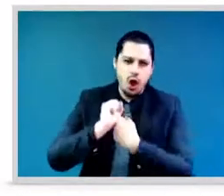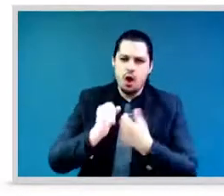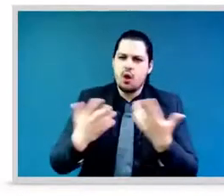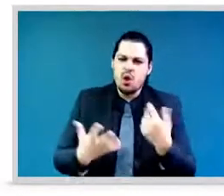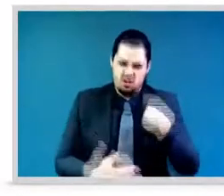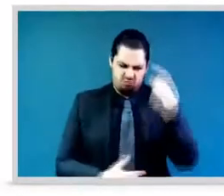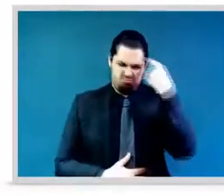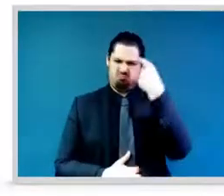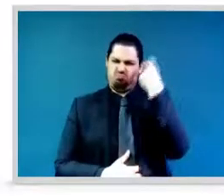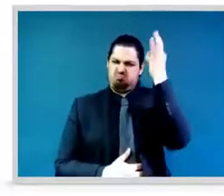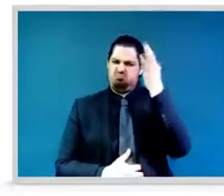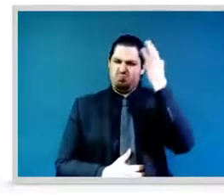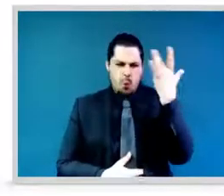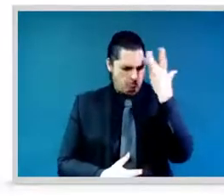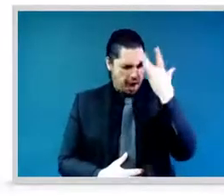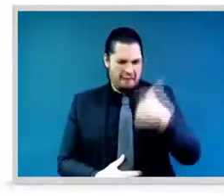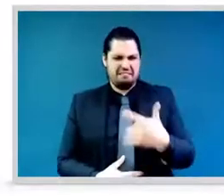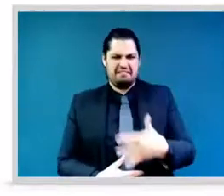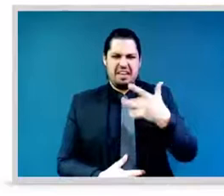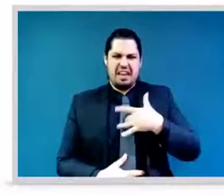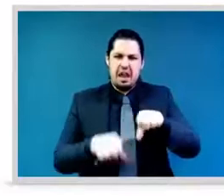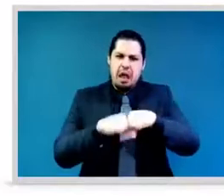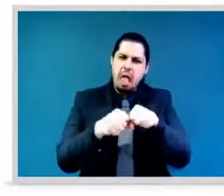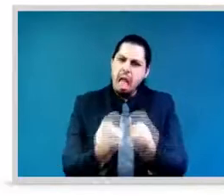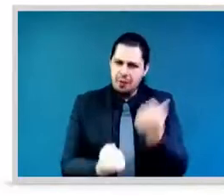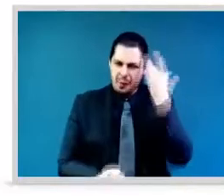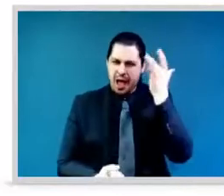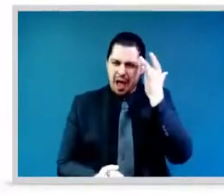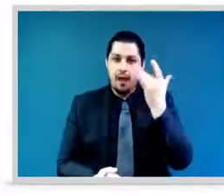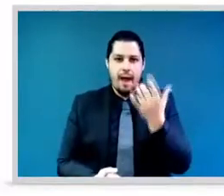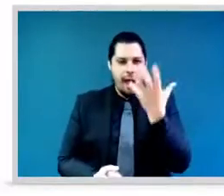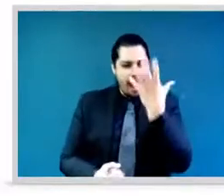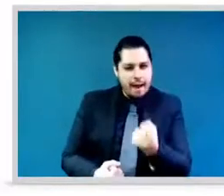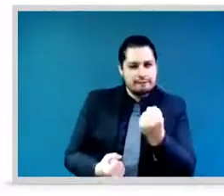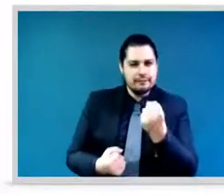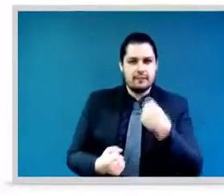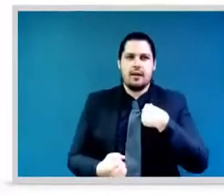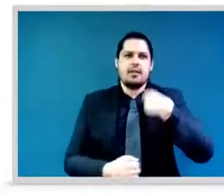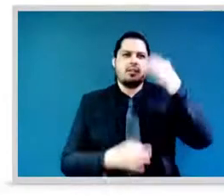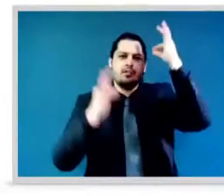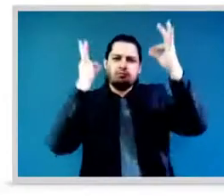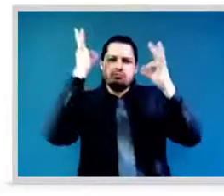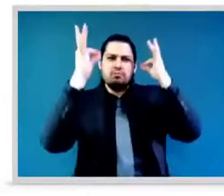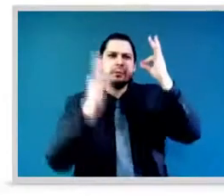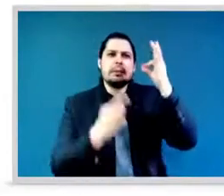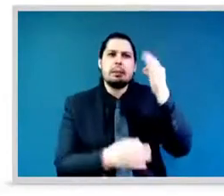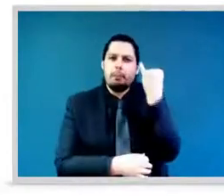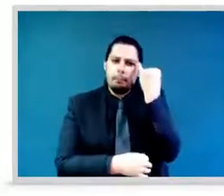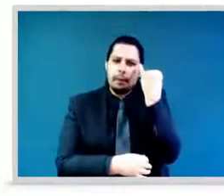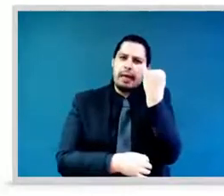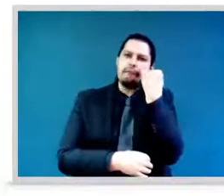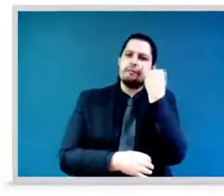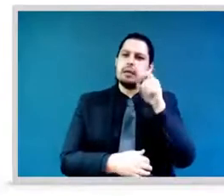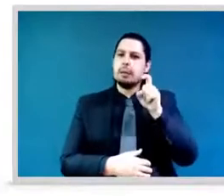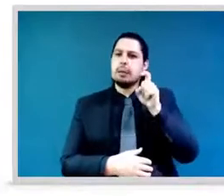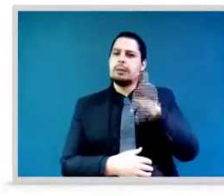one of the answer I'm trying to put on the table is that maybe we need to further link the gender